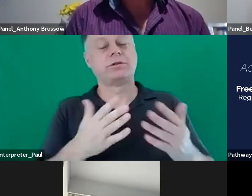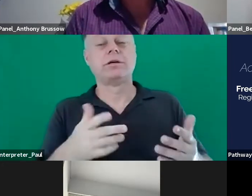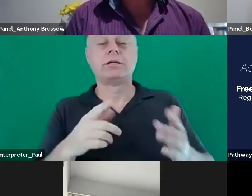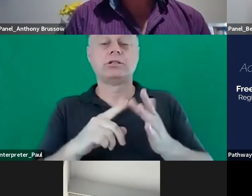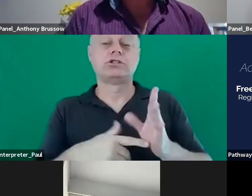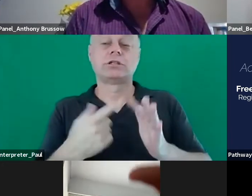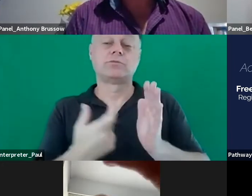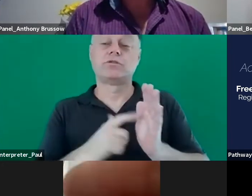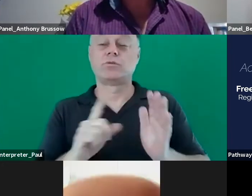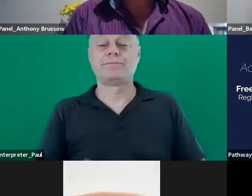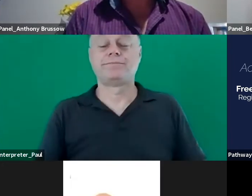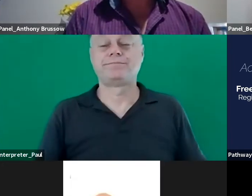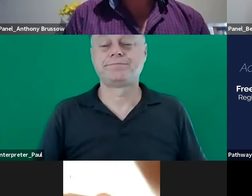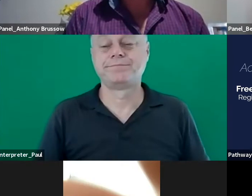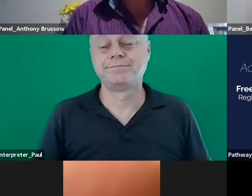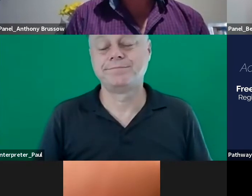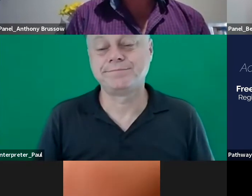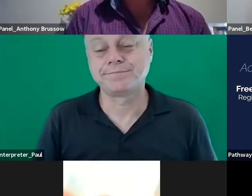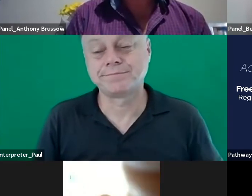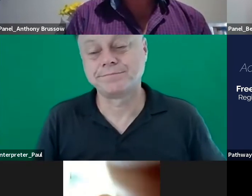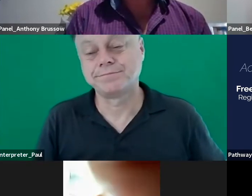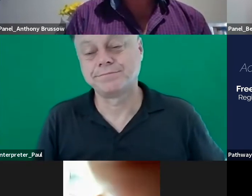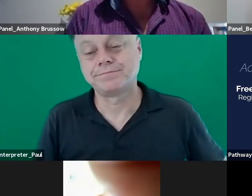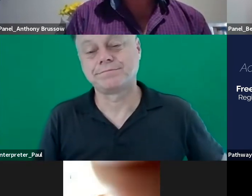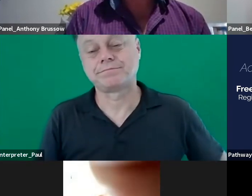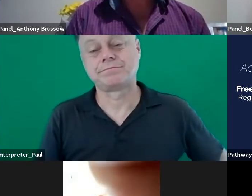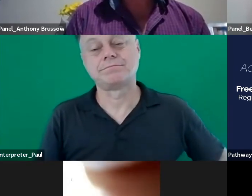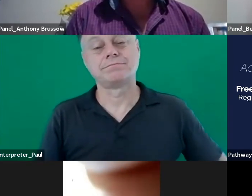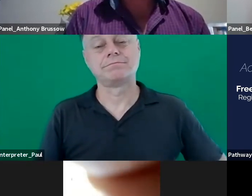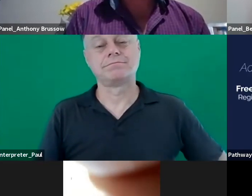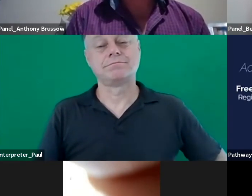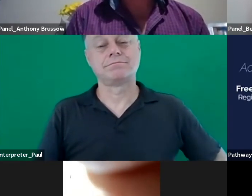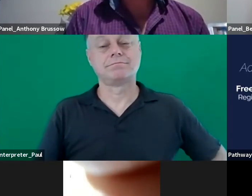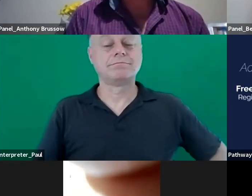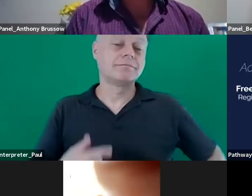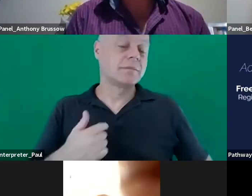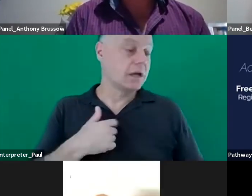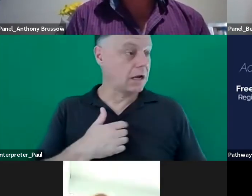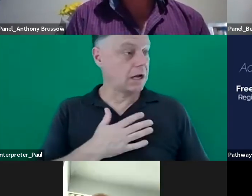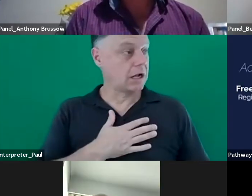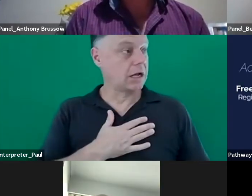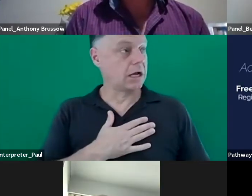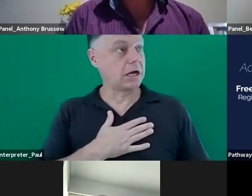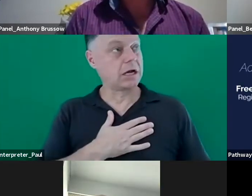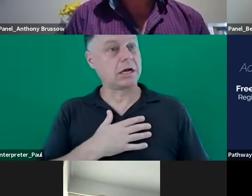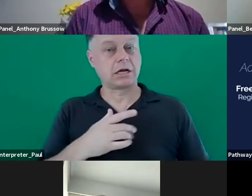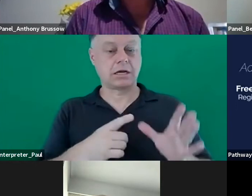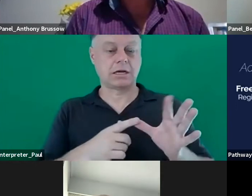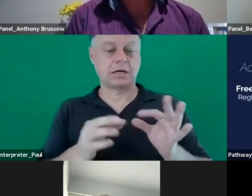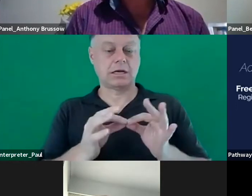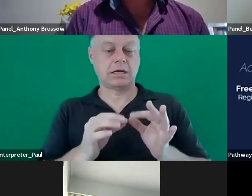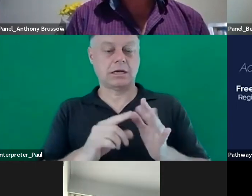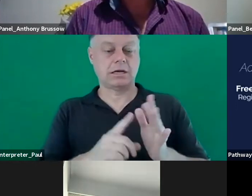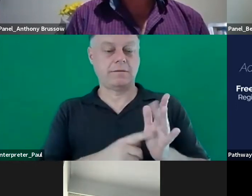preference for the naming of services at universities i like to think of the term abilities just